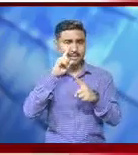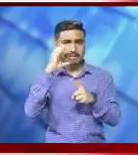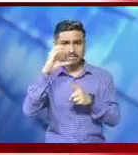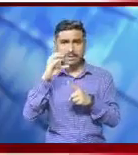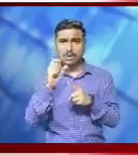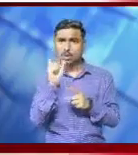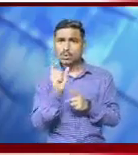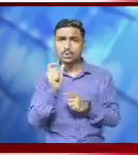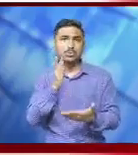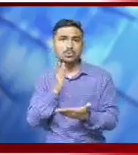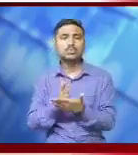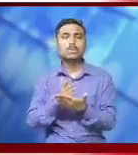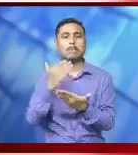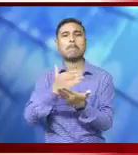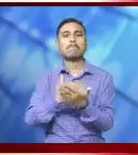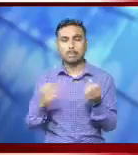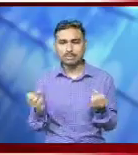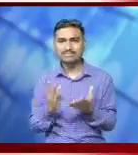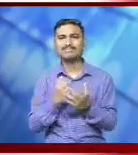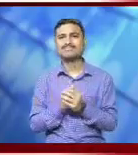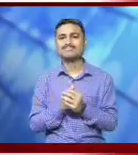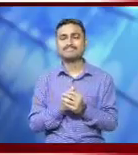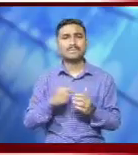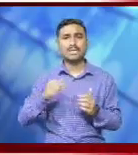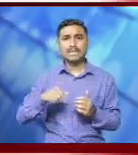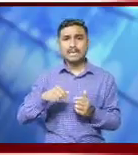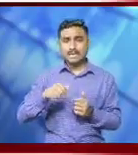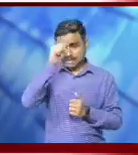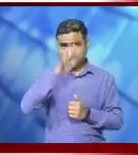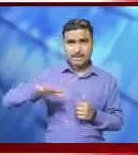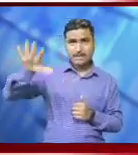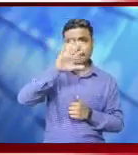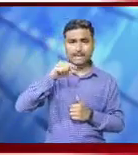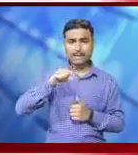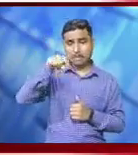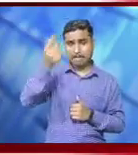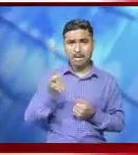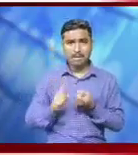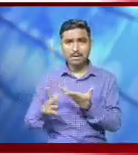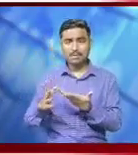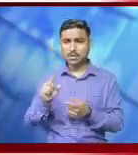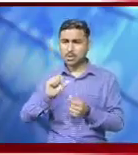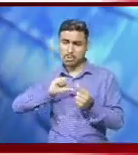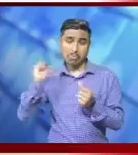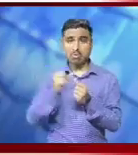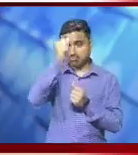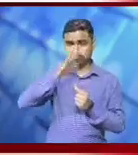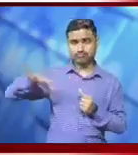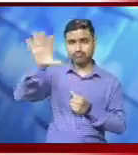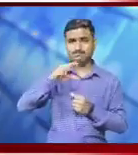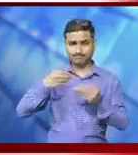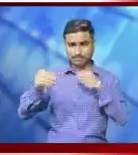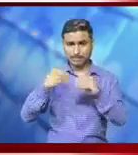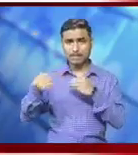Thakurbari Complex, MG Mark Gantok, yesterday. It is to be noted that India will implement a nationwide